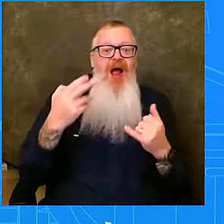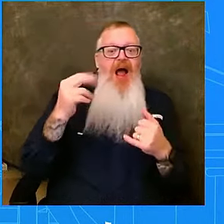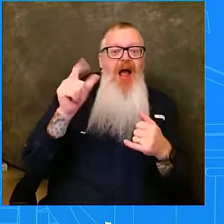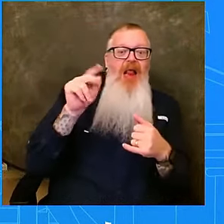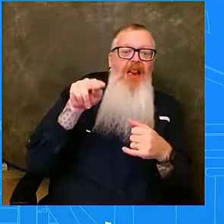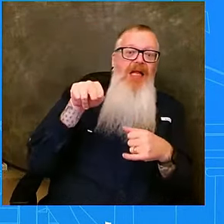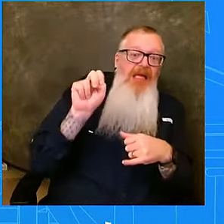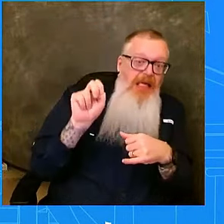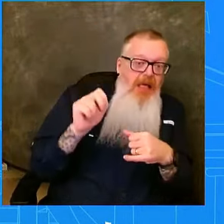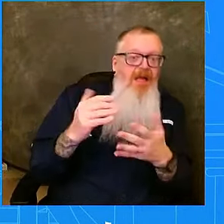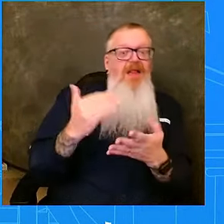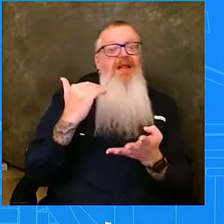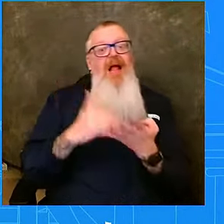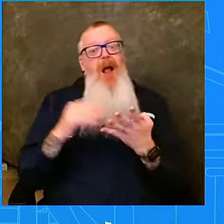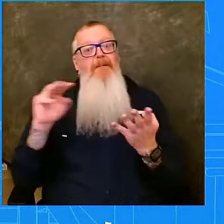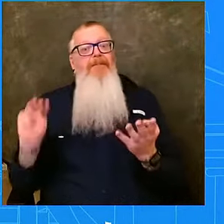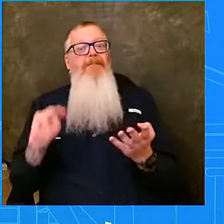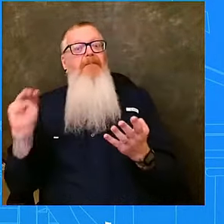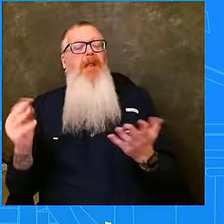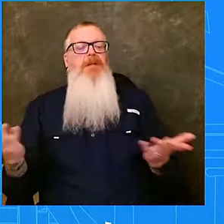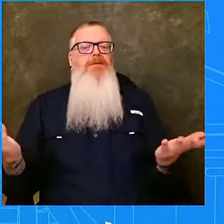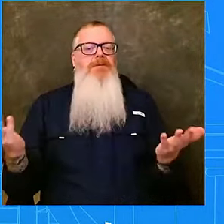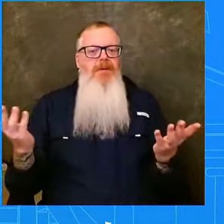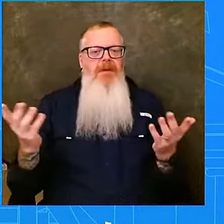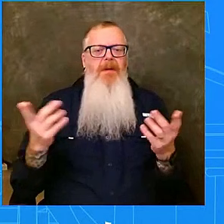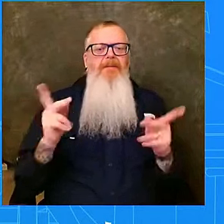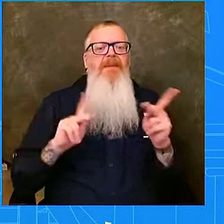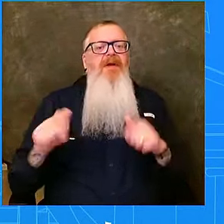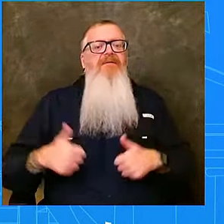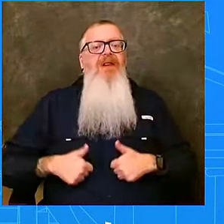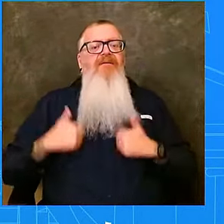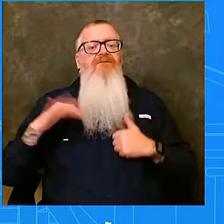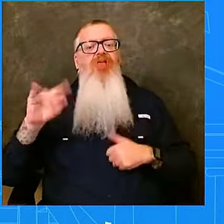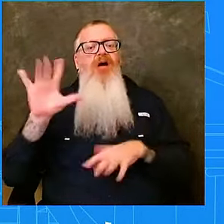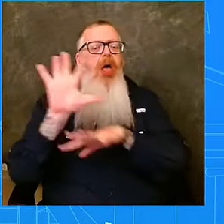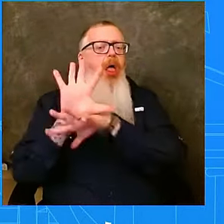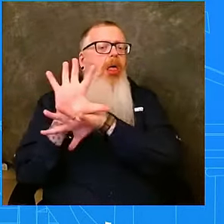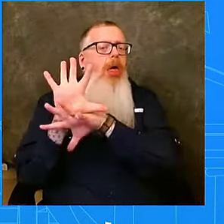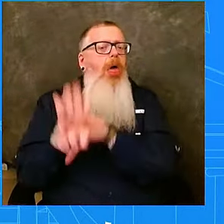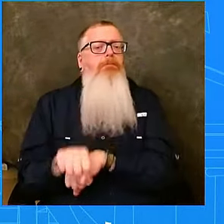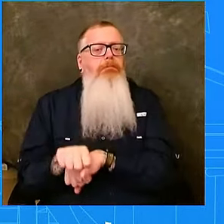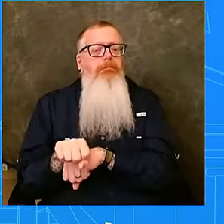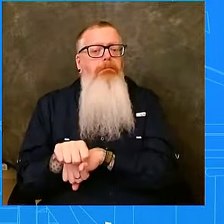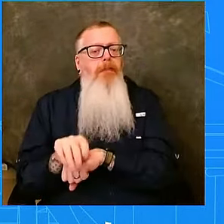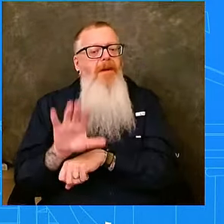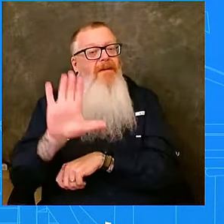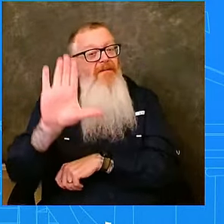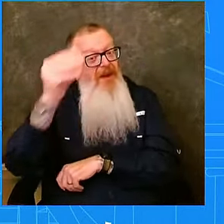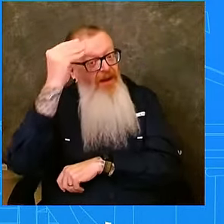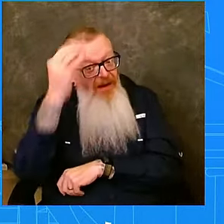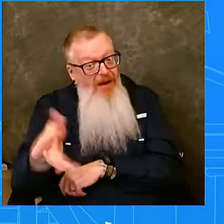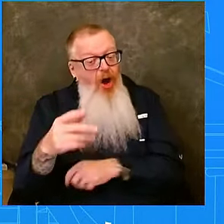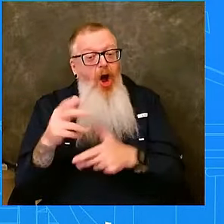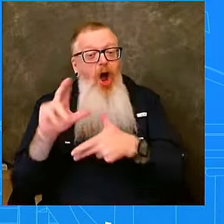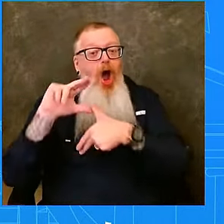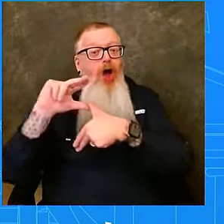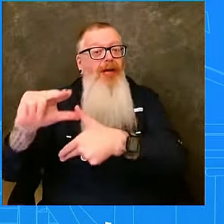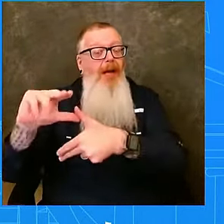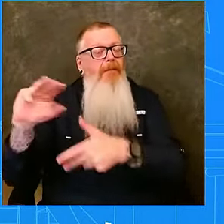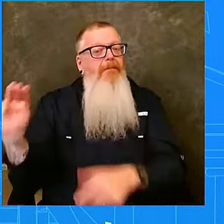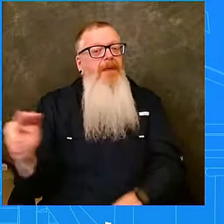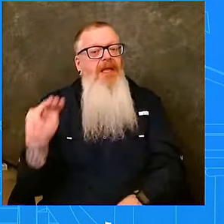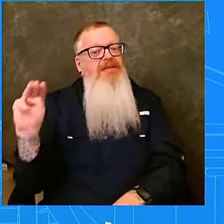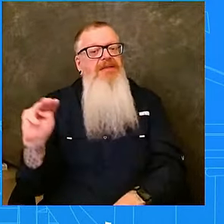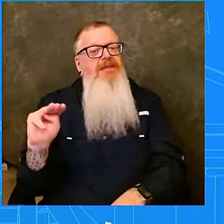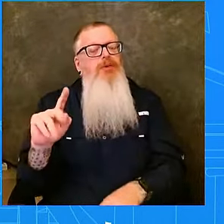strangers to these storms. But this one, Hurricane Milton, it is expected to be catastrophic. And I